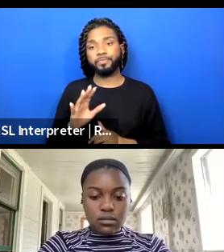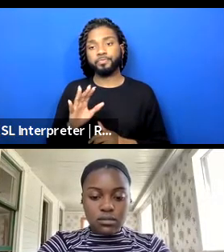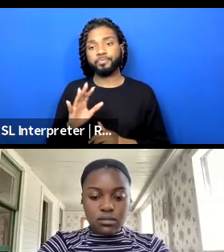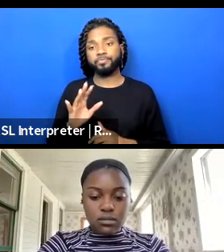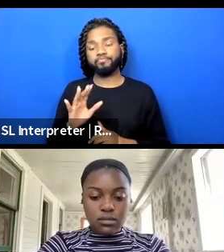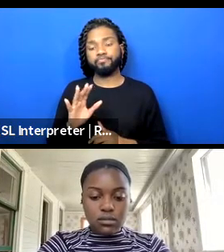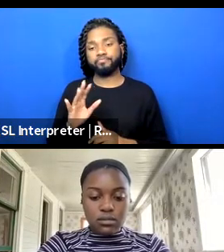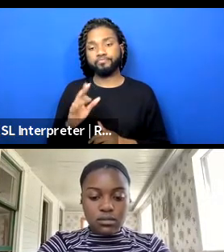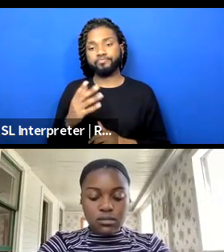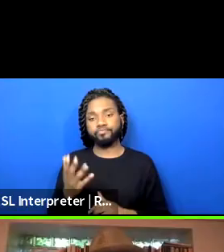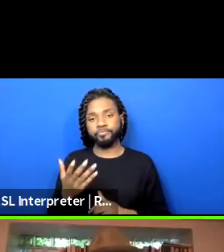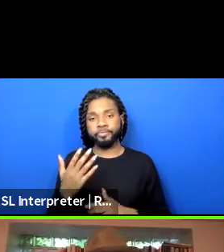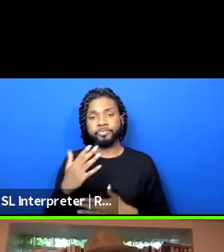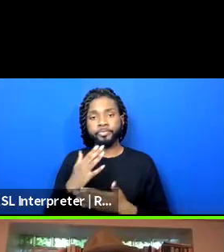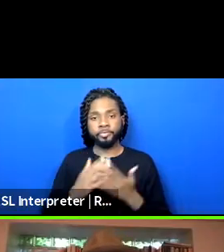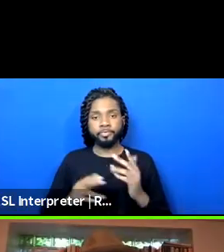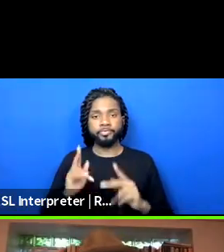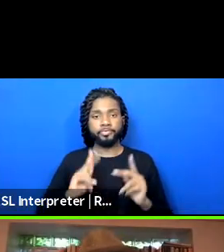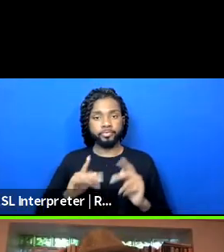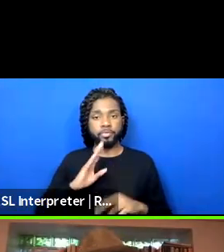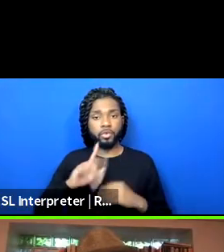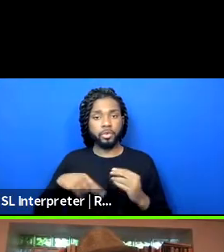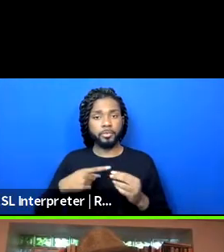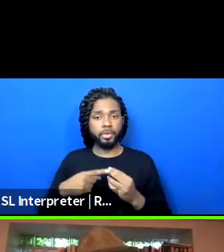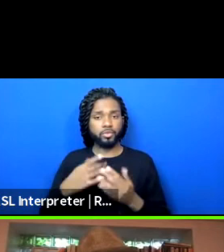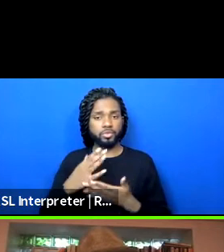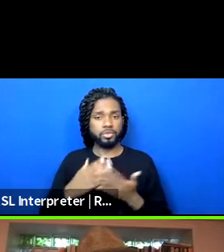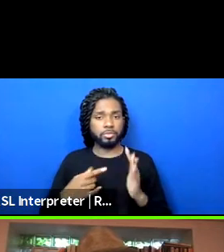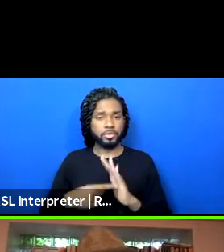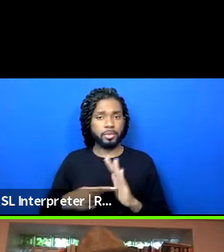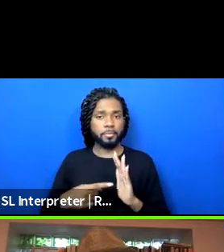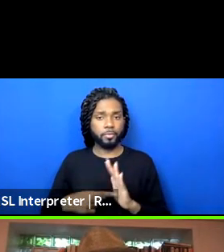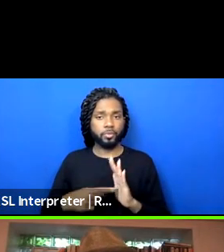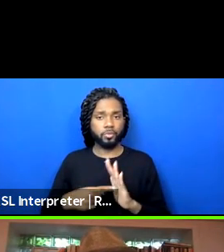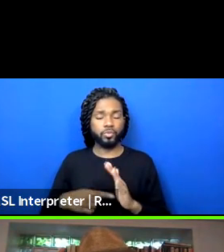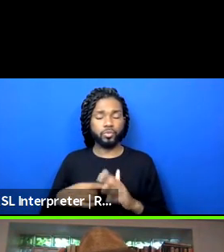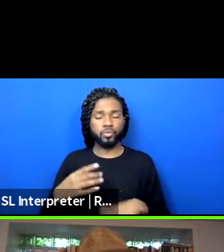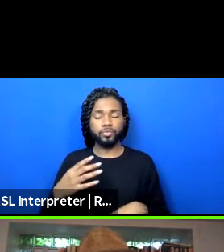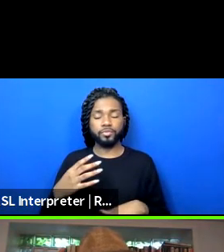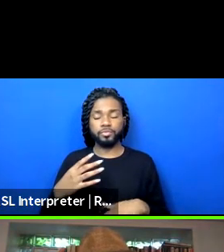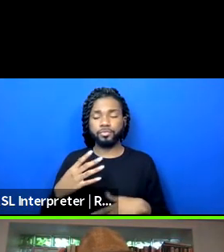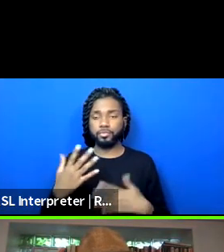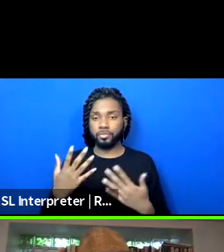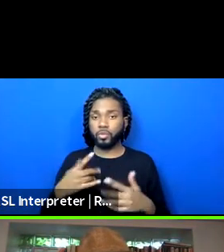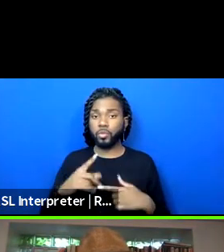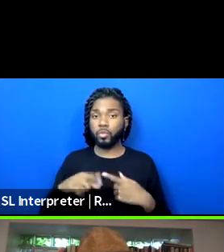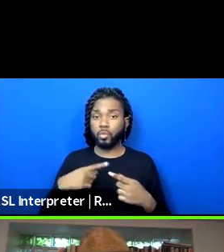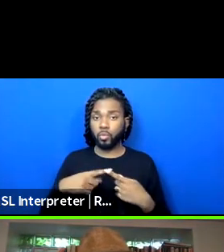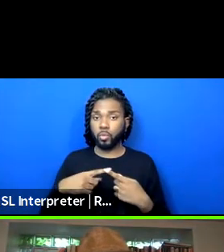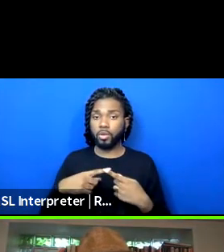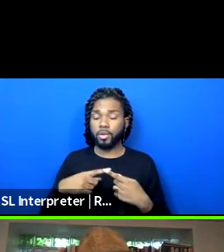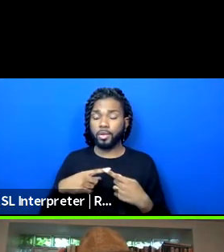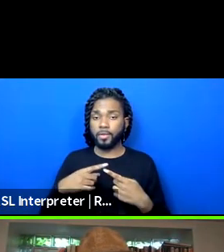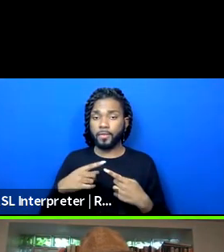and some folks talk about examples of how when there has been investment in